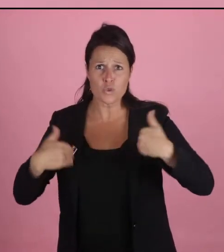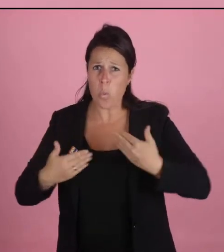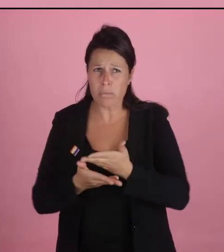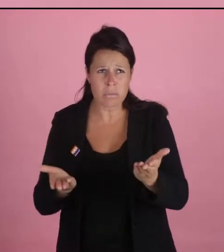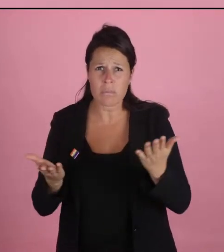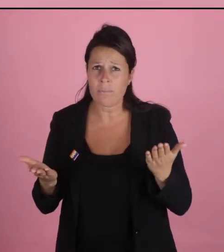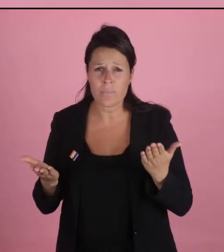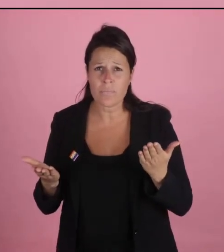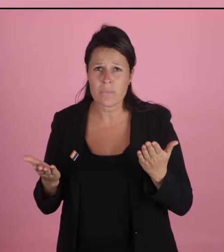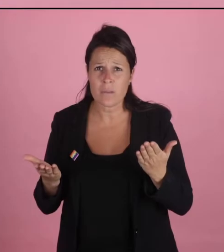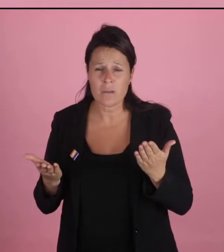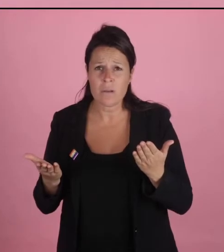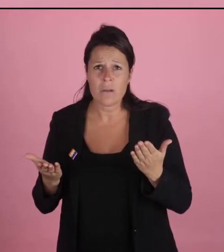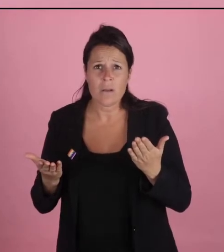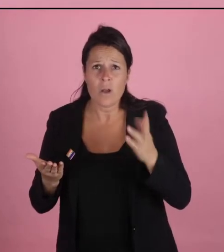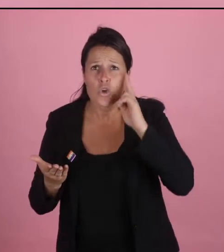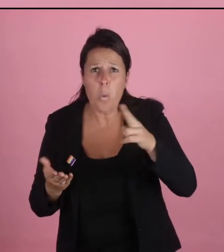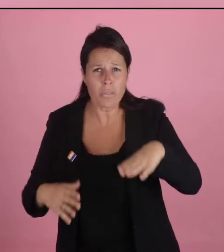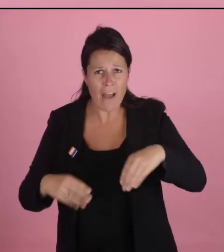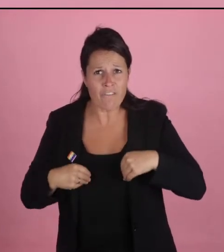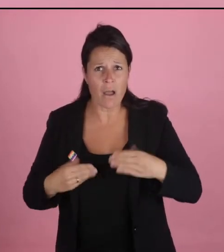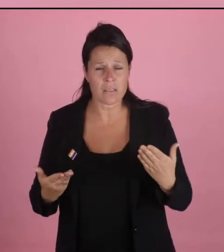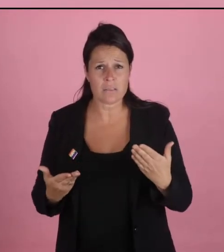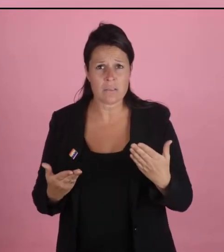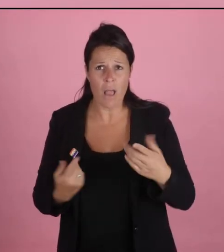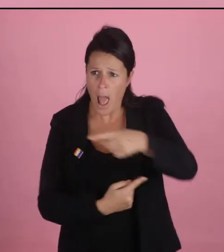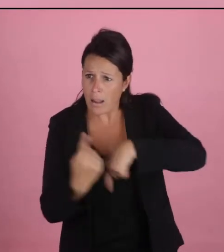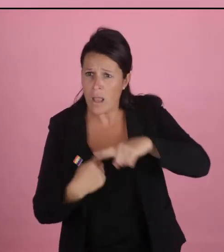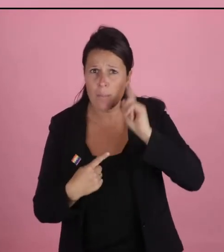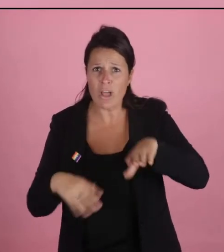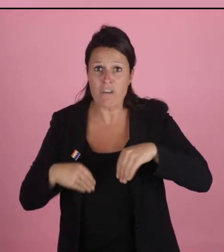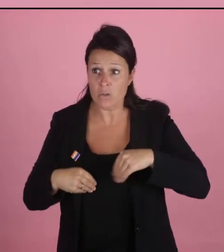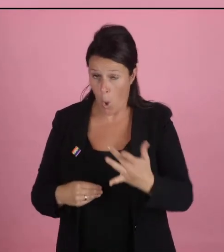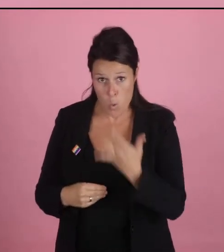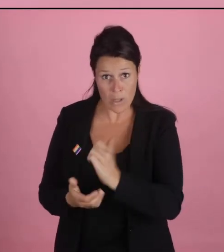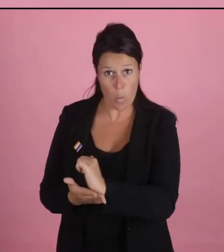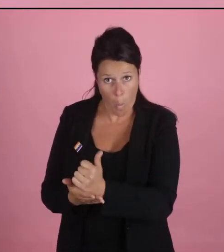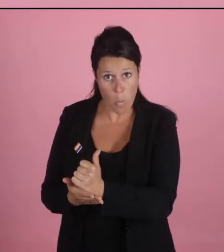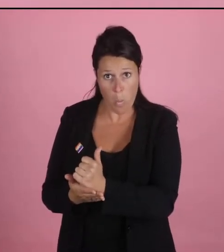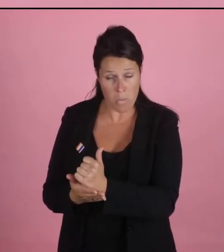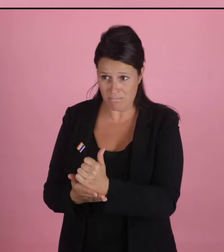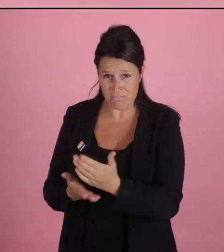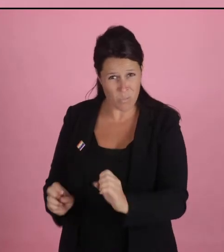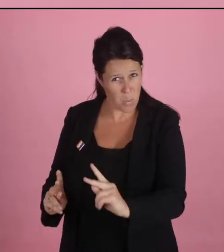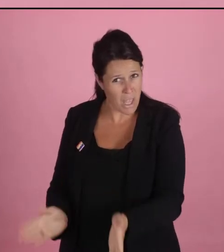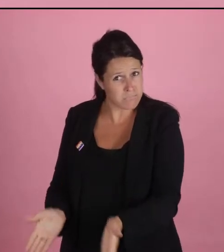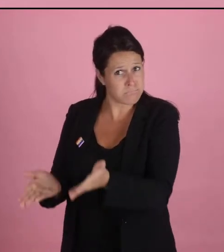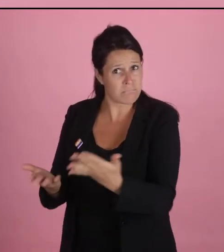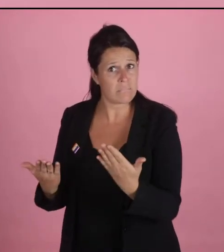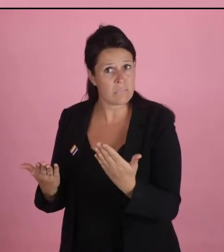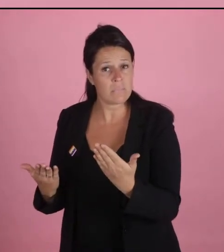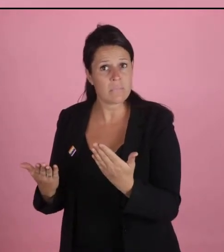to do as human beings is to just accept each other. If someone wants to be gay,